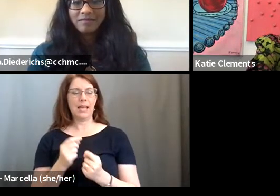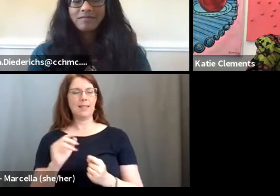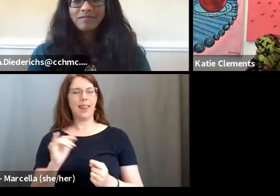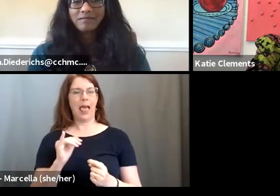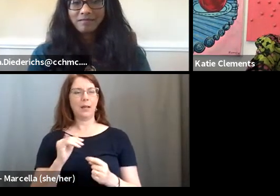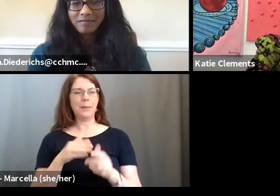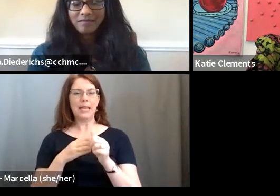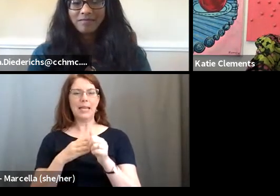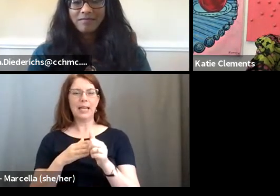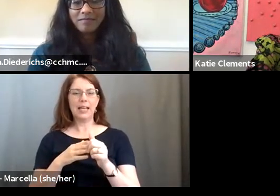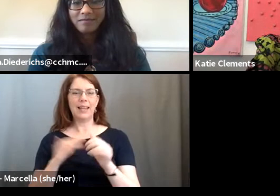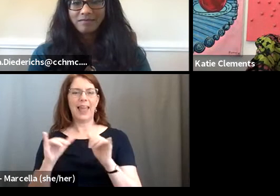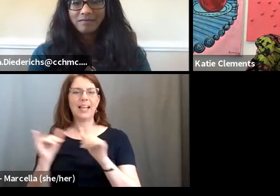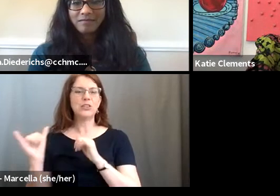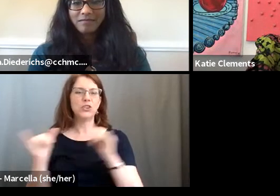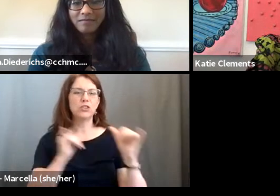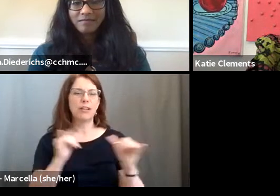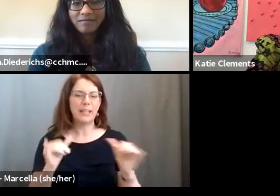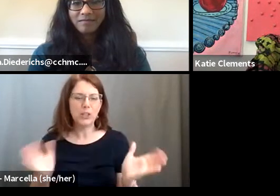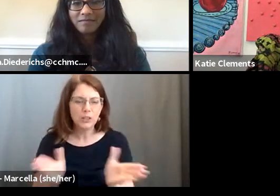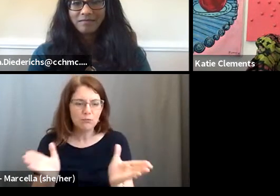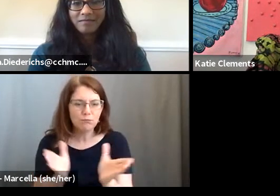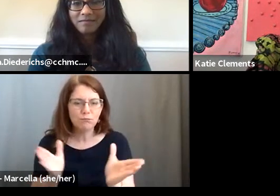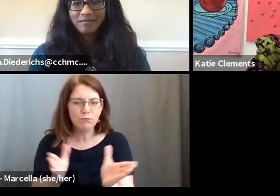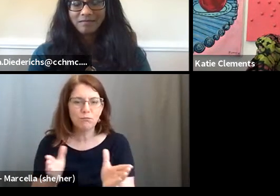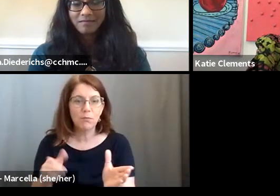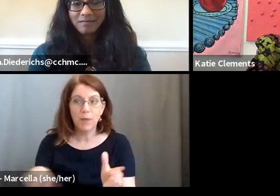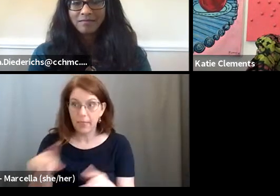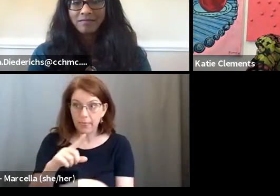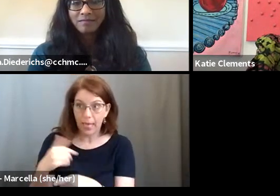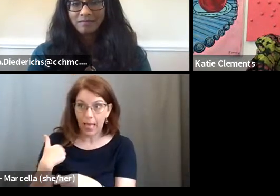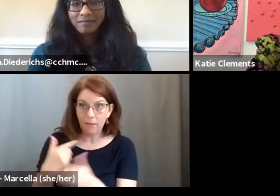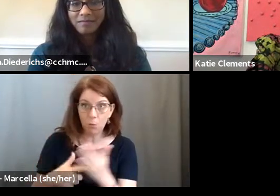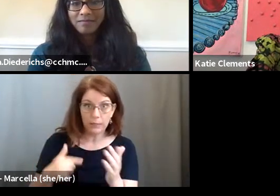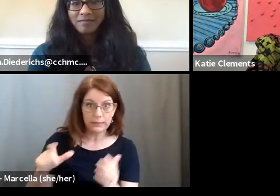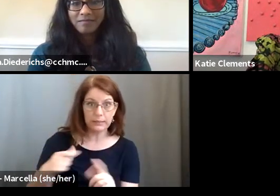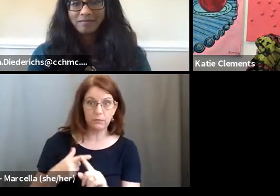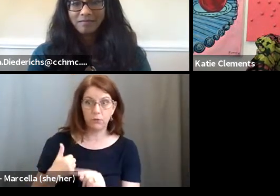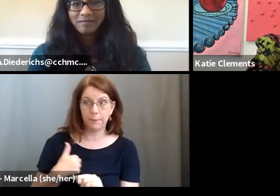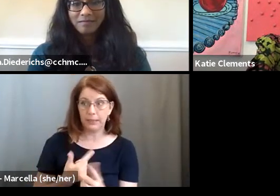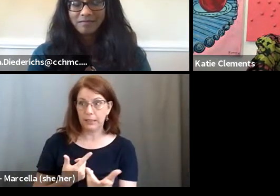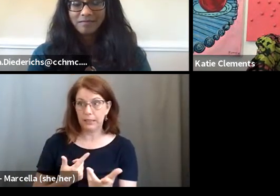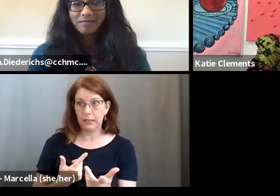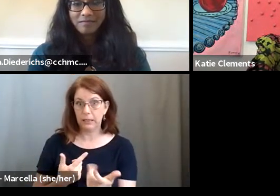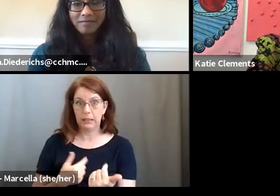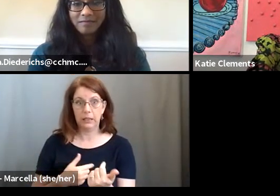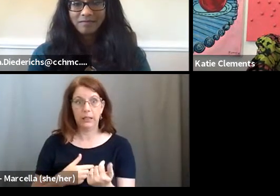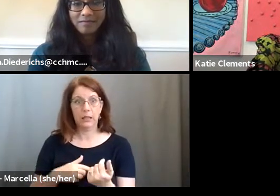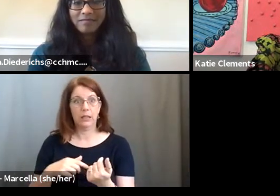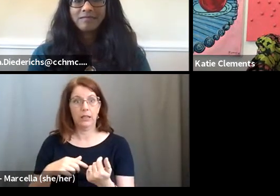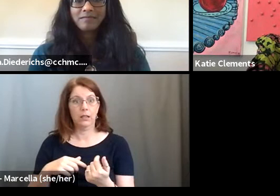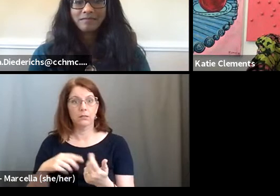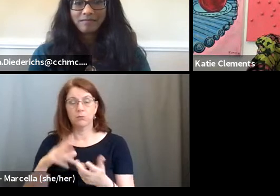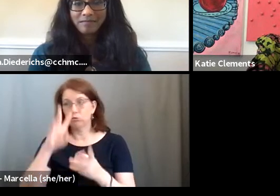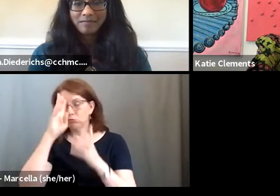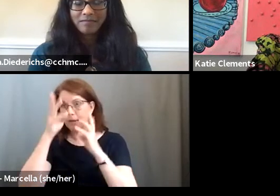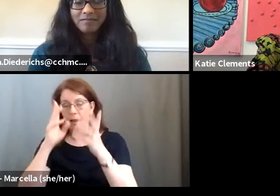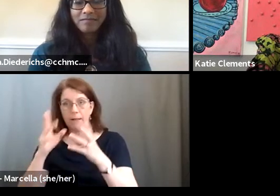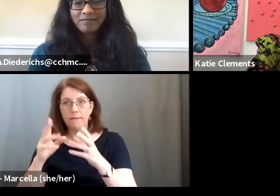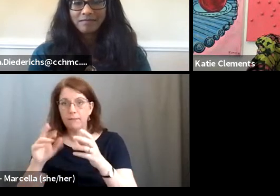liaison that just makes sure that they're, they have what they need from me, um, whether it's a project scope or creative brief or just